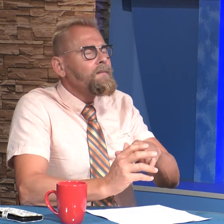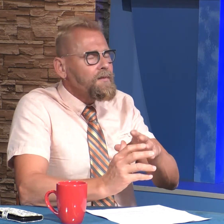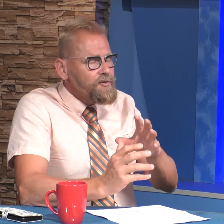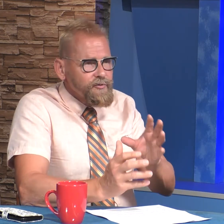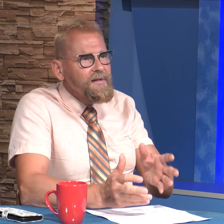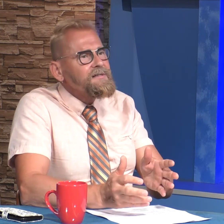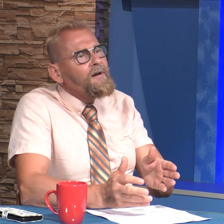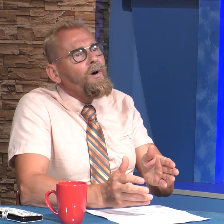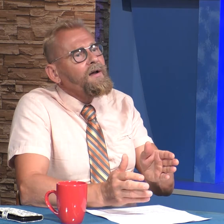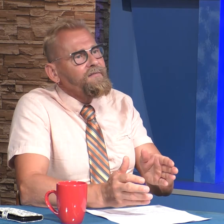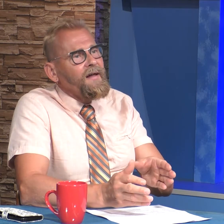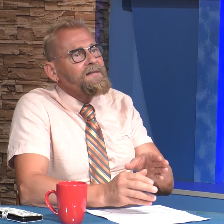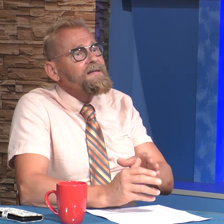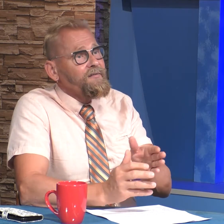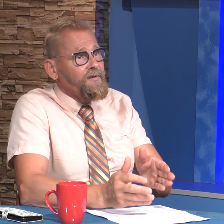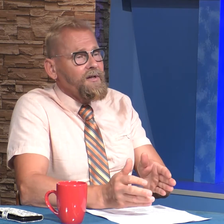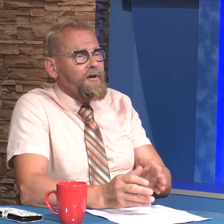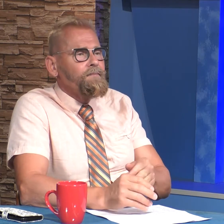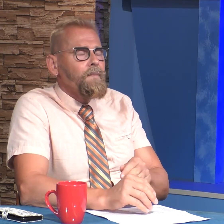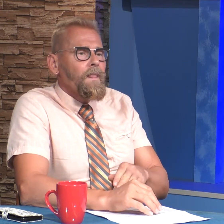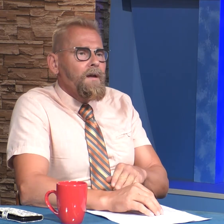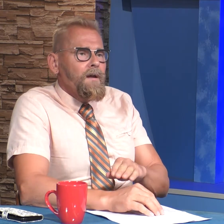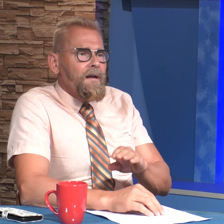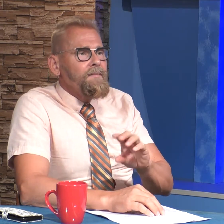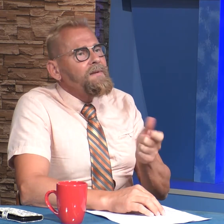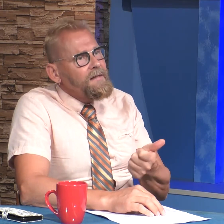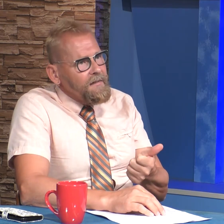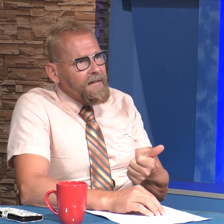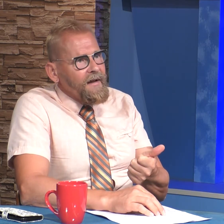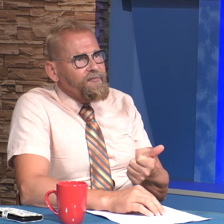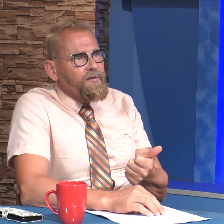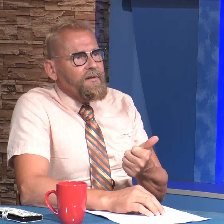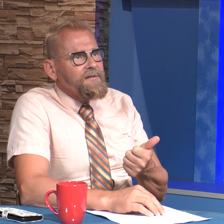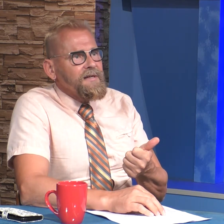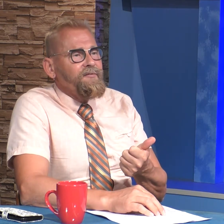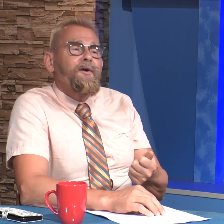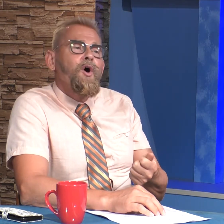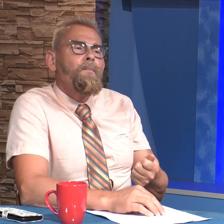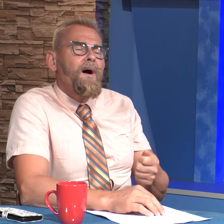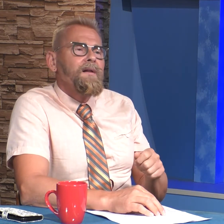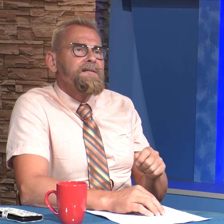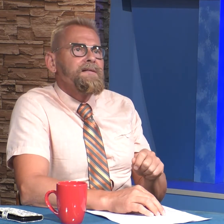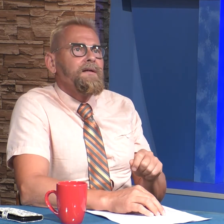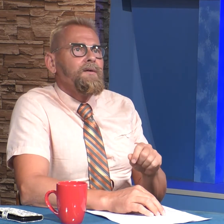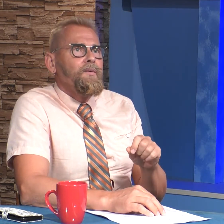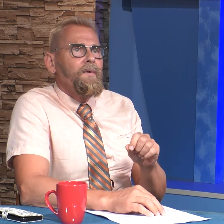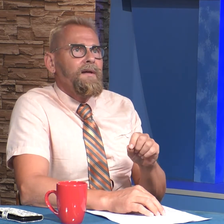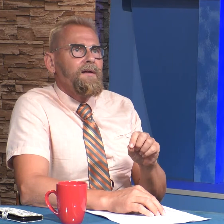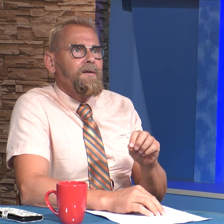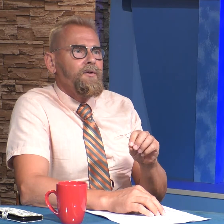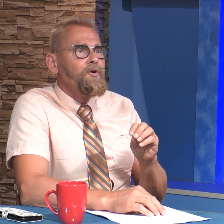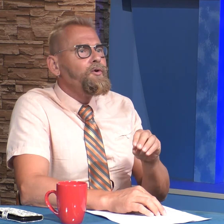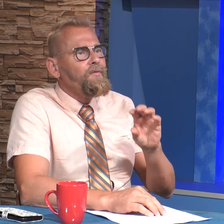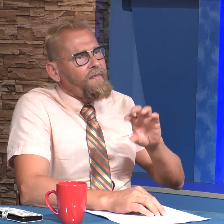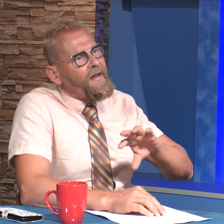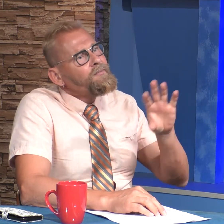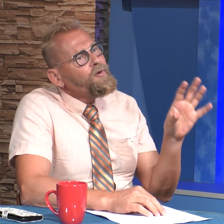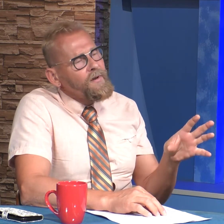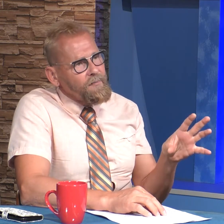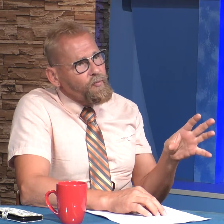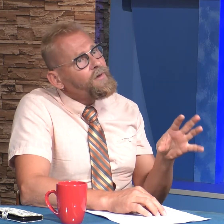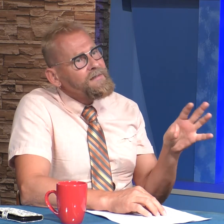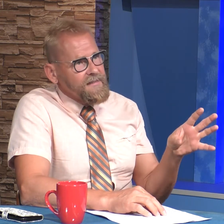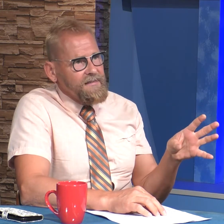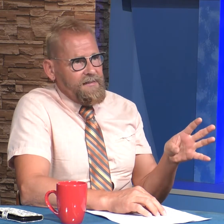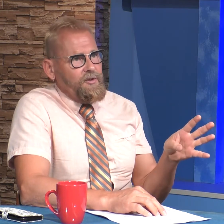street and sidewalk events every year immediately after the safer at home policy we knew that that